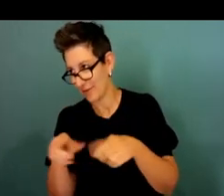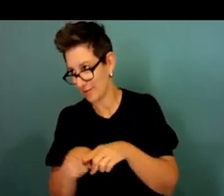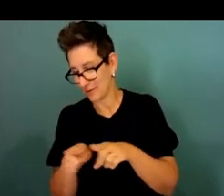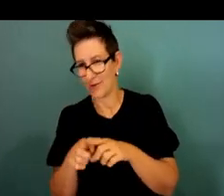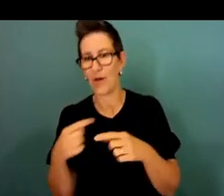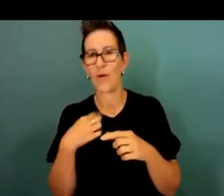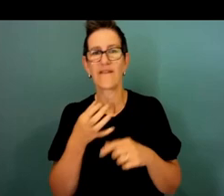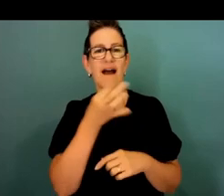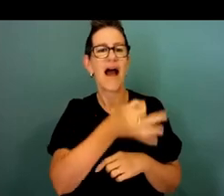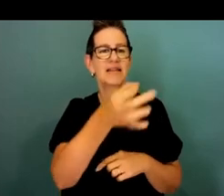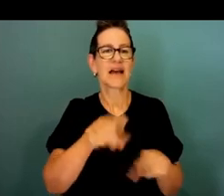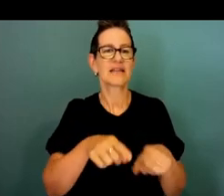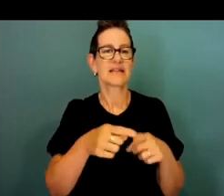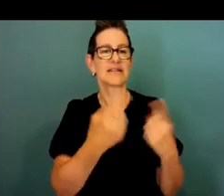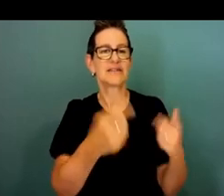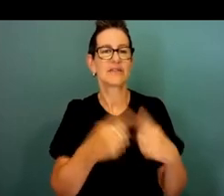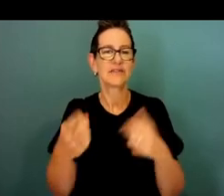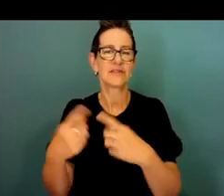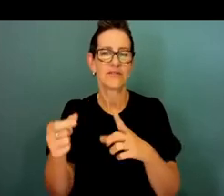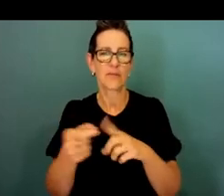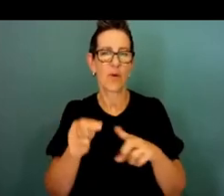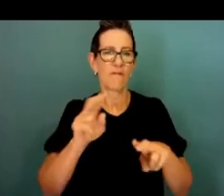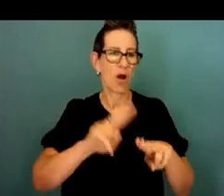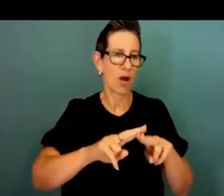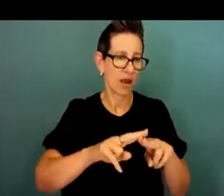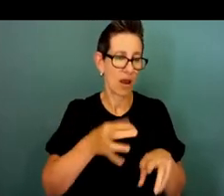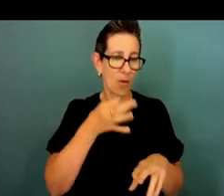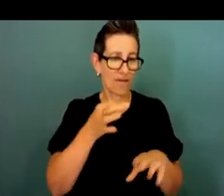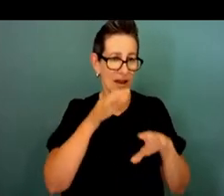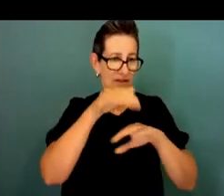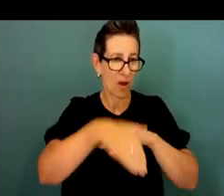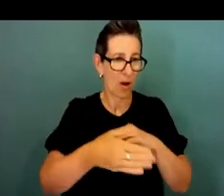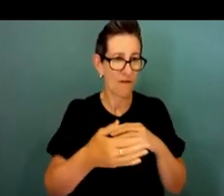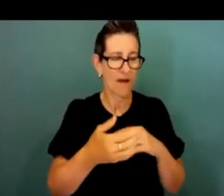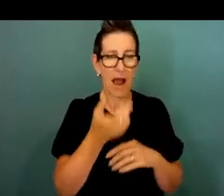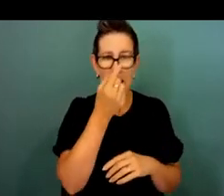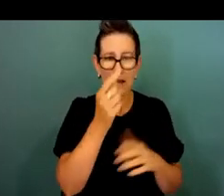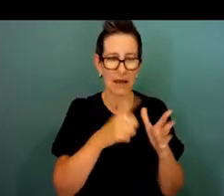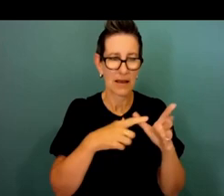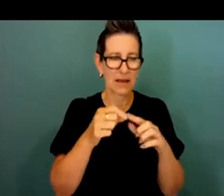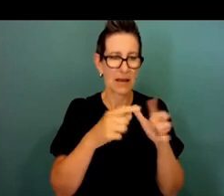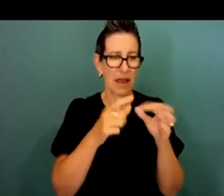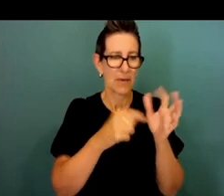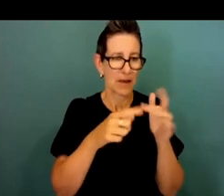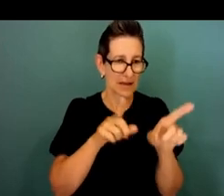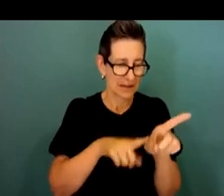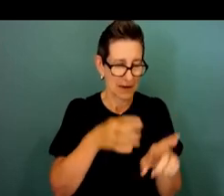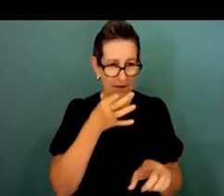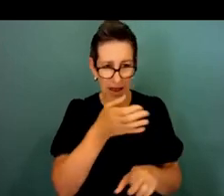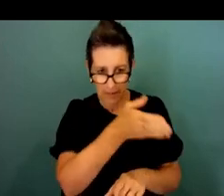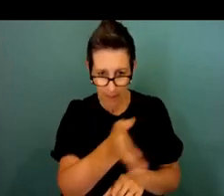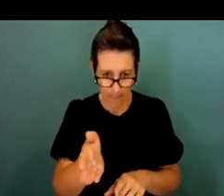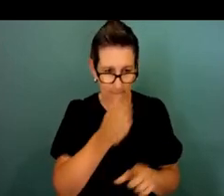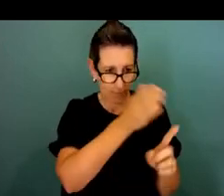portfolio and on the question of capability, which is a really important part of taking the opportunity to really